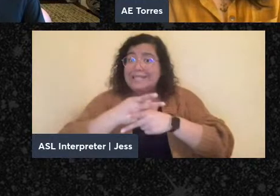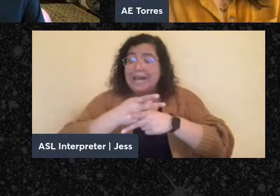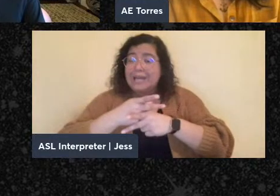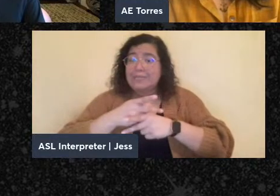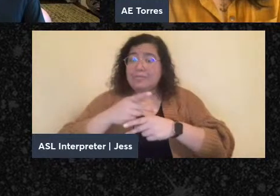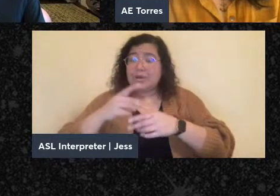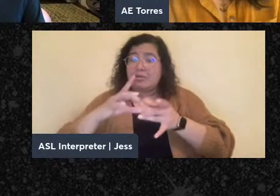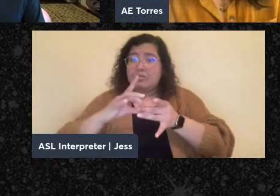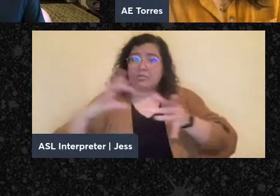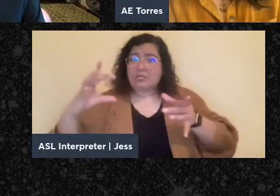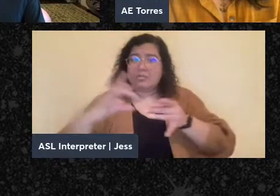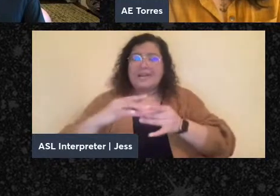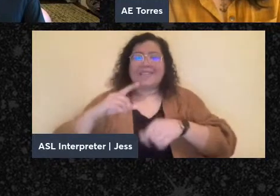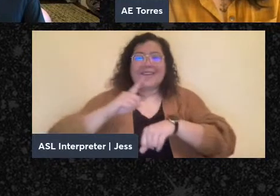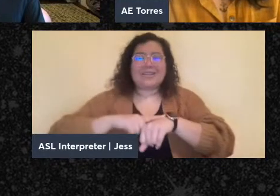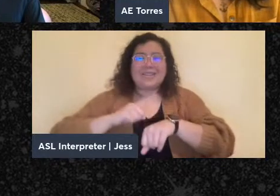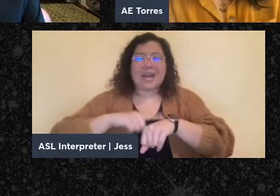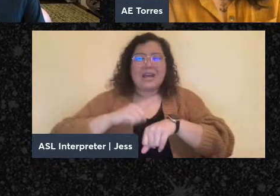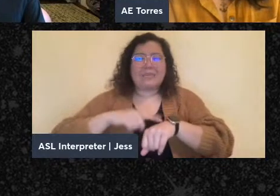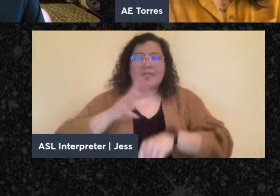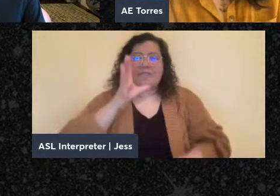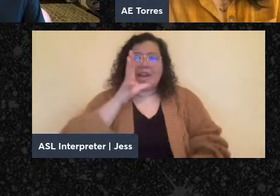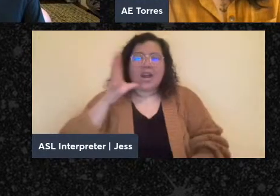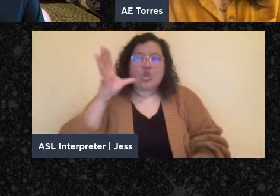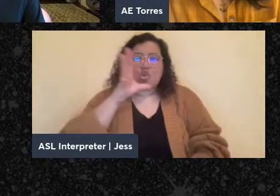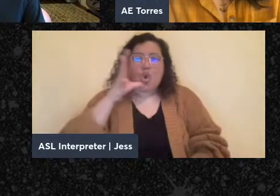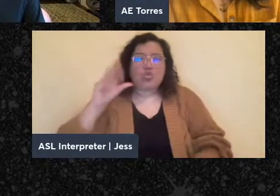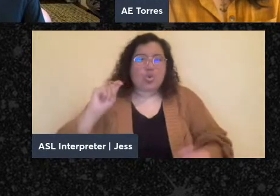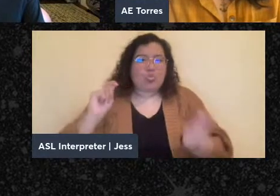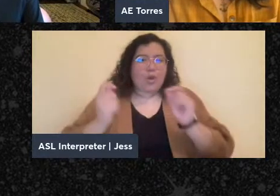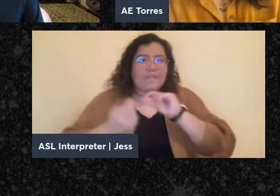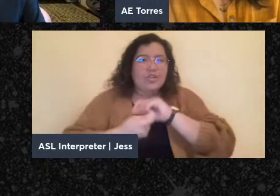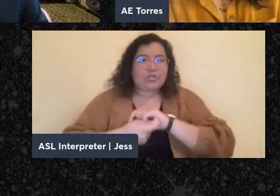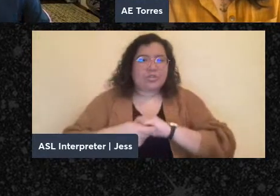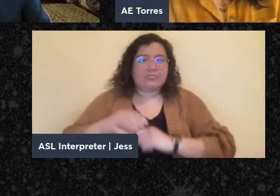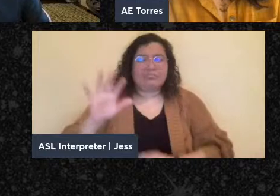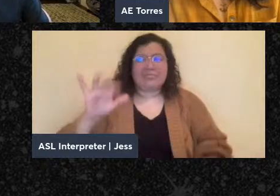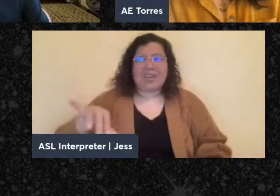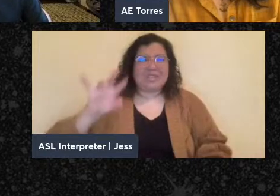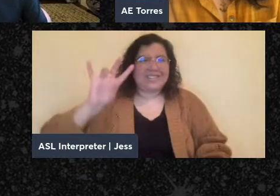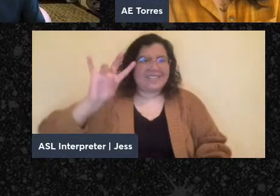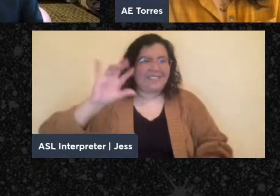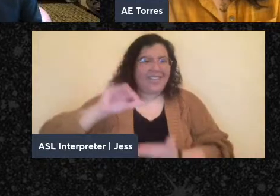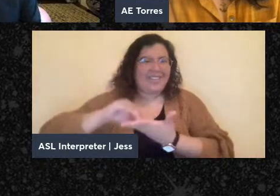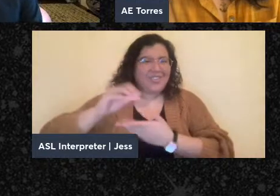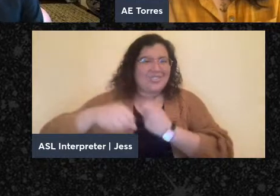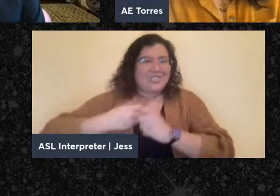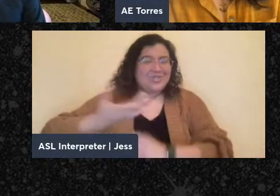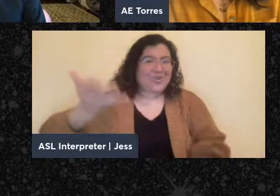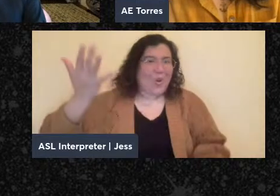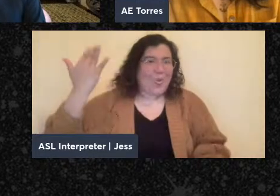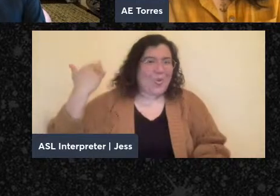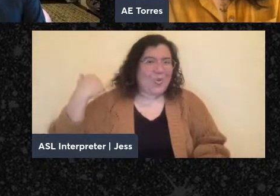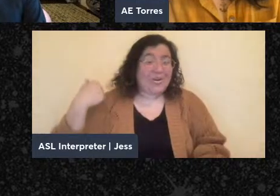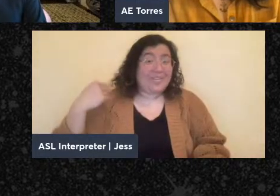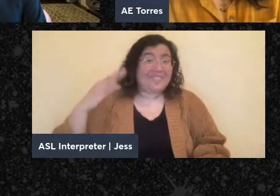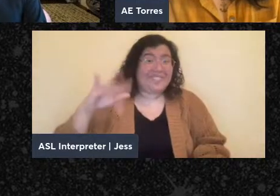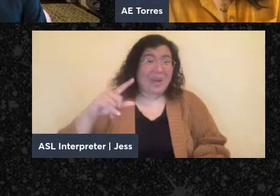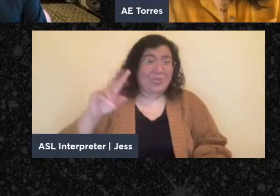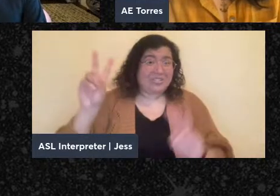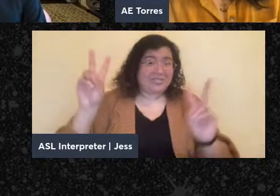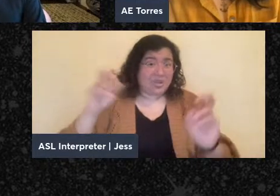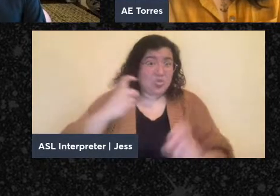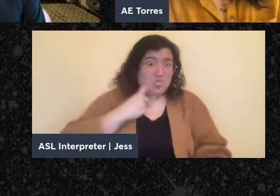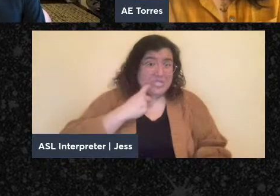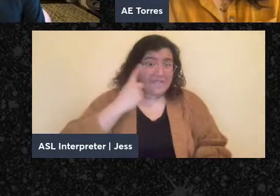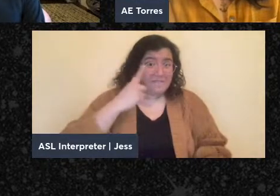revolution, you know, 7,000 years ago or whatever. And he says, that was so recent in the history of the human species